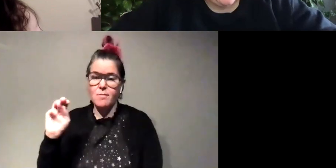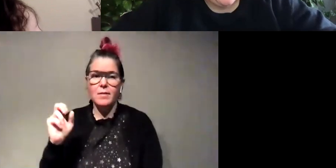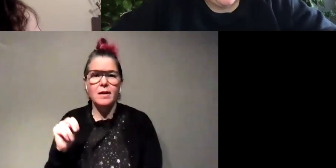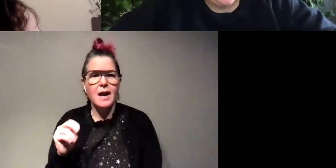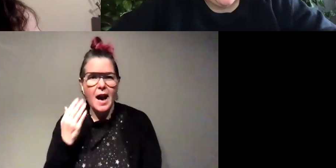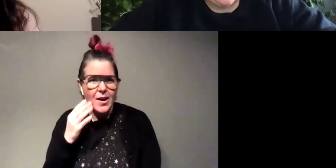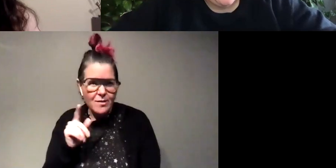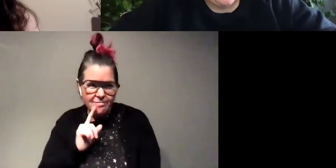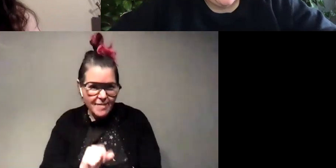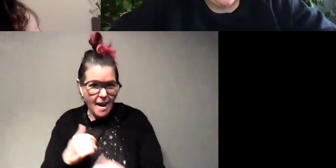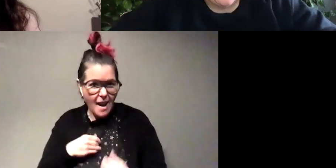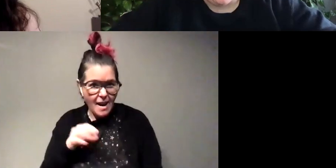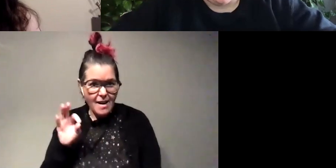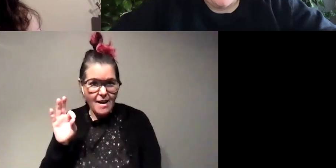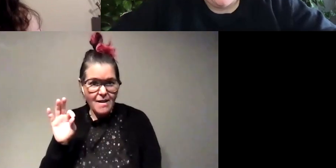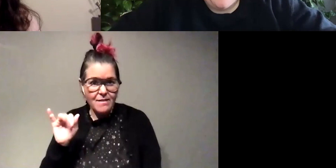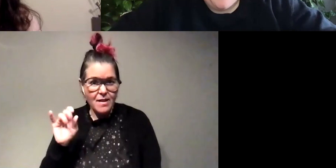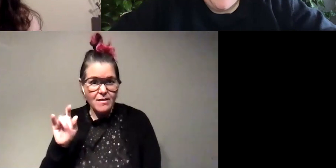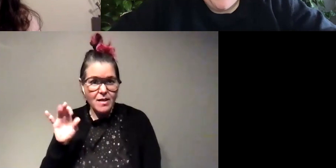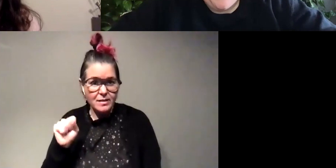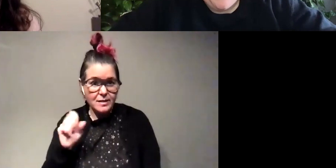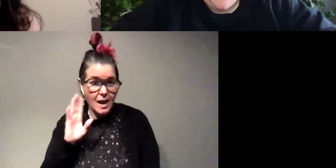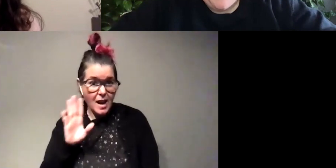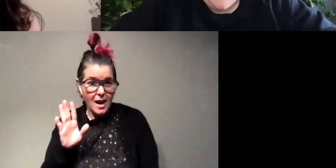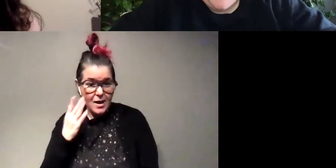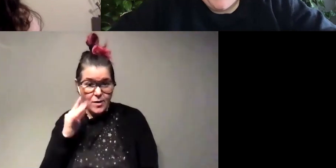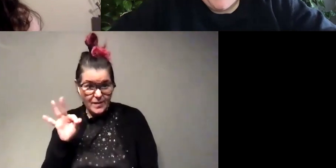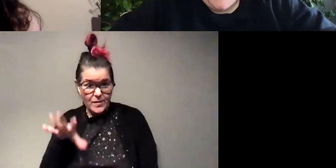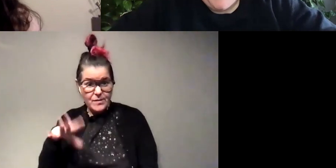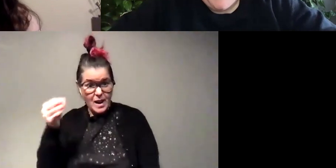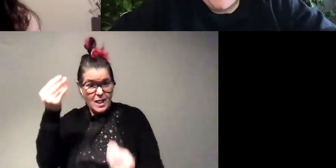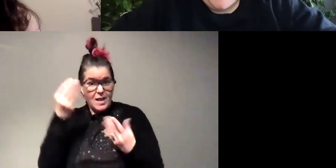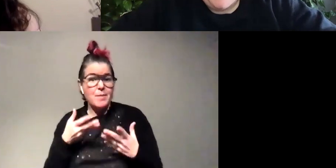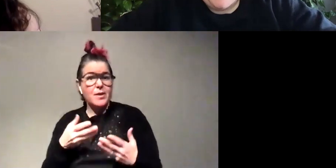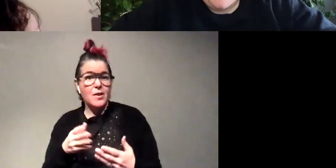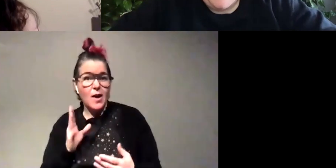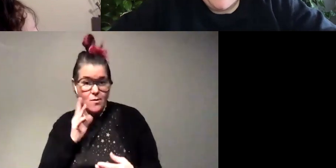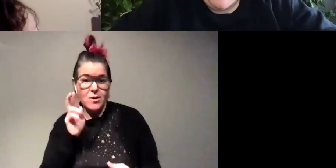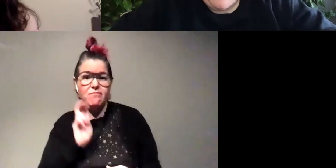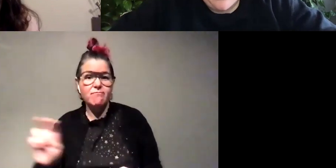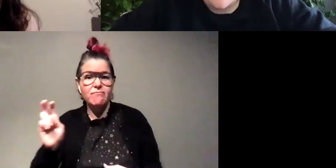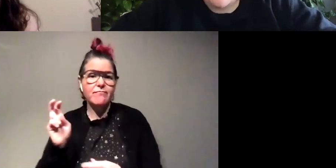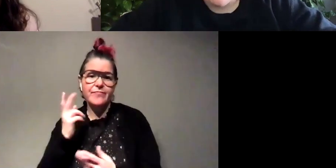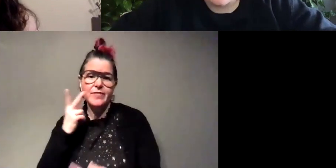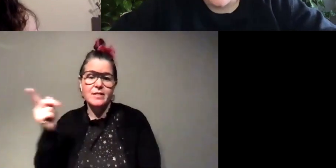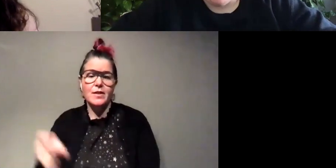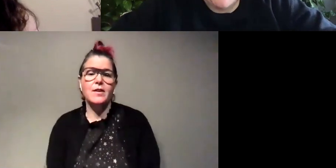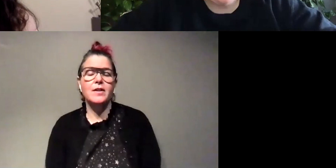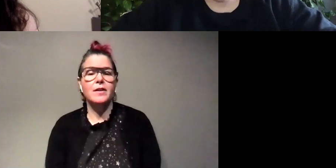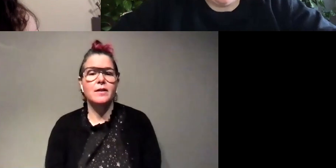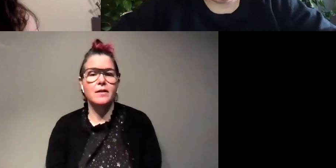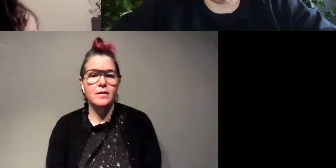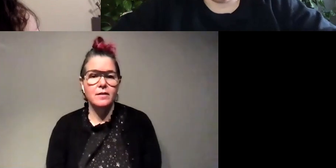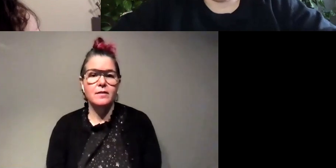fireflies out there so cool i don't know if you let if you find some let us know and we'll take a trip out there gotta go to